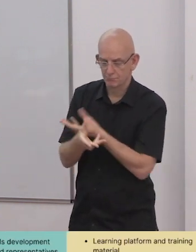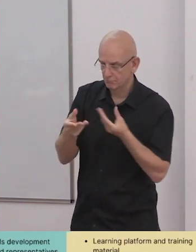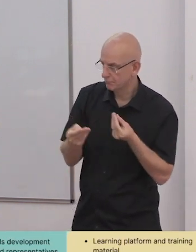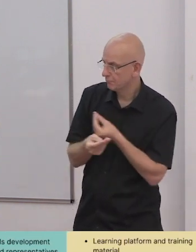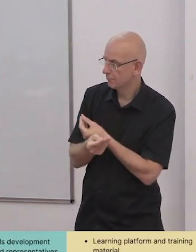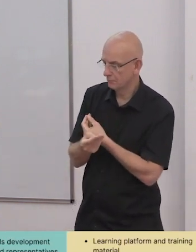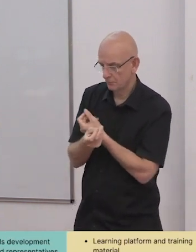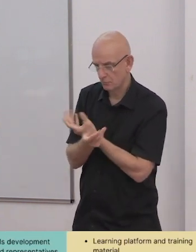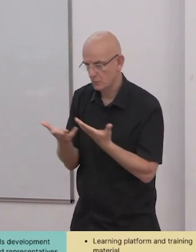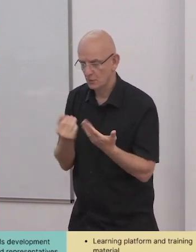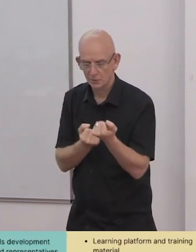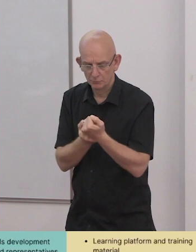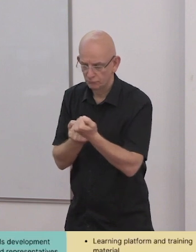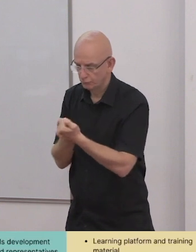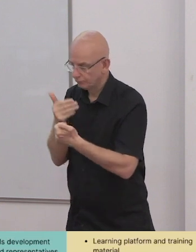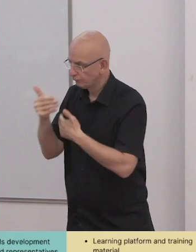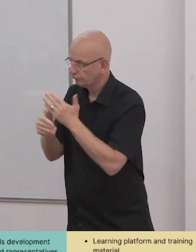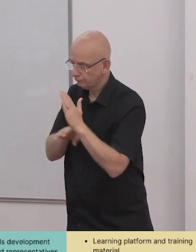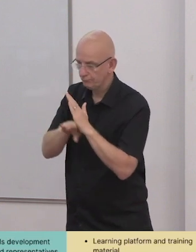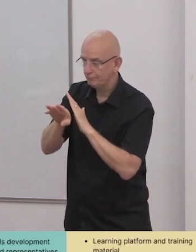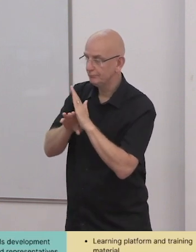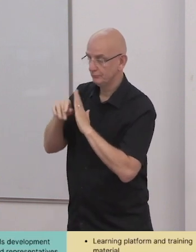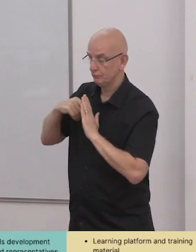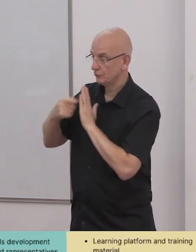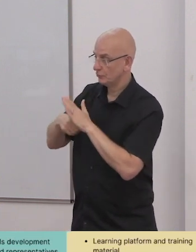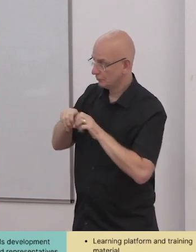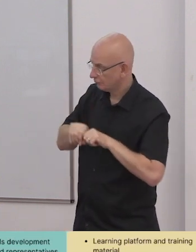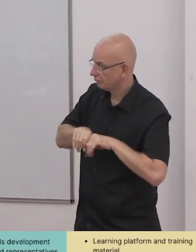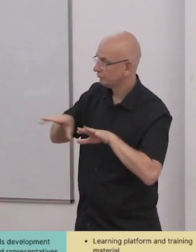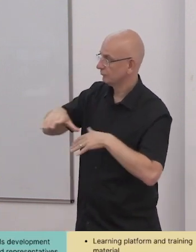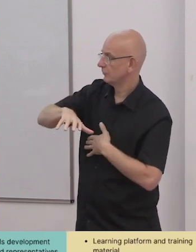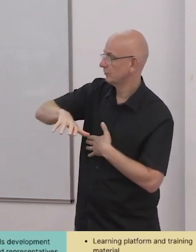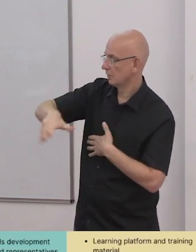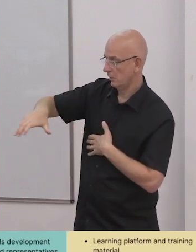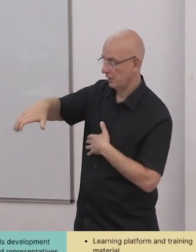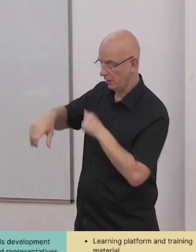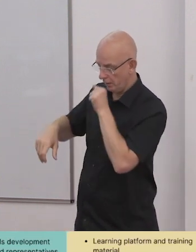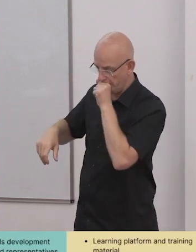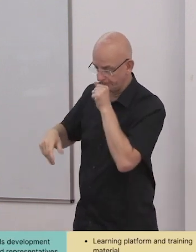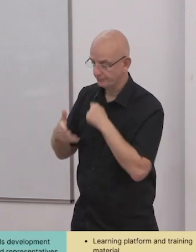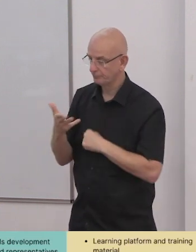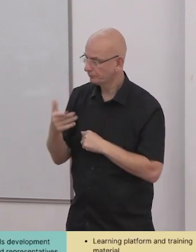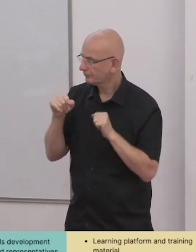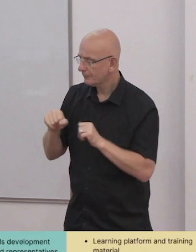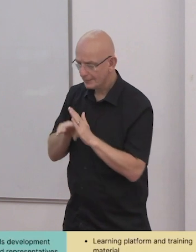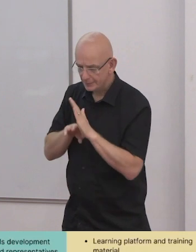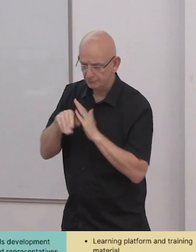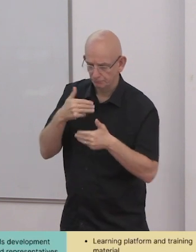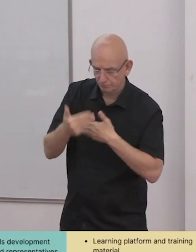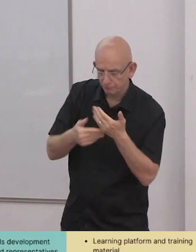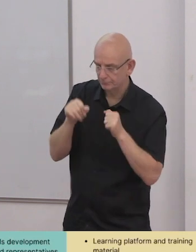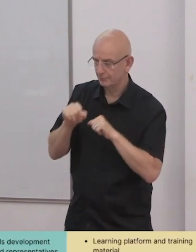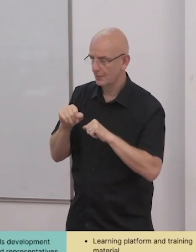these good practices. And also create learning opportunities and platforms for members.